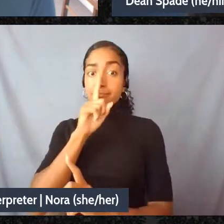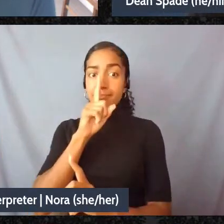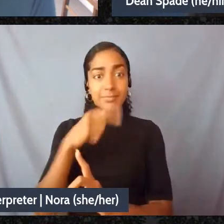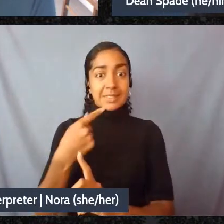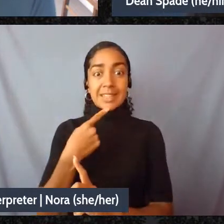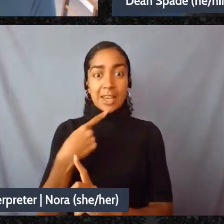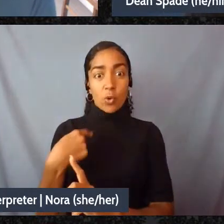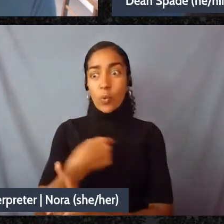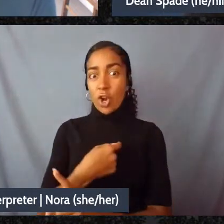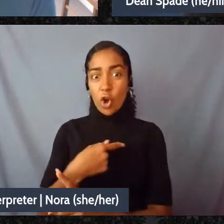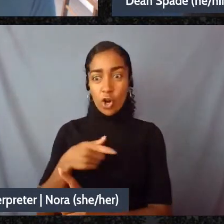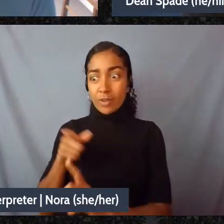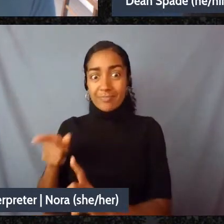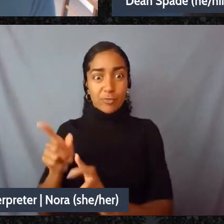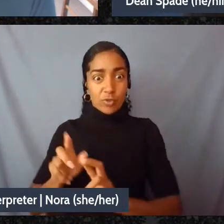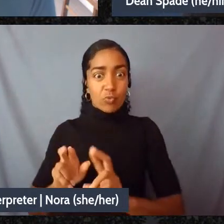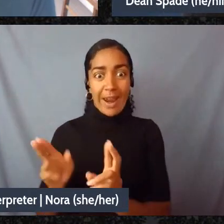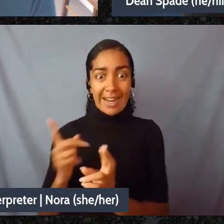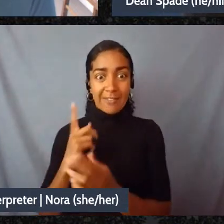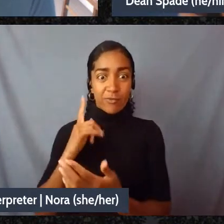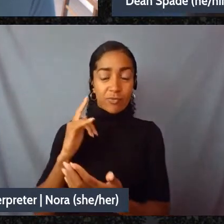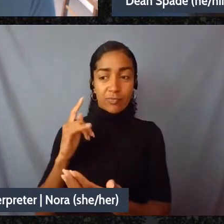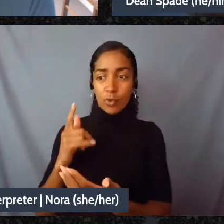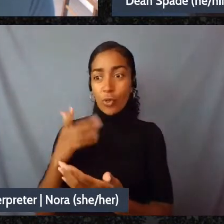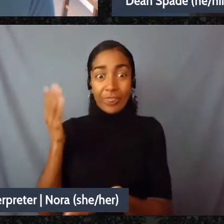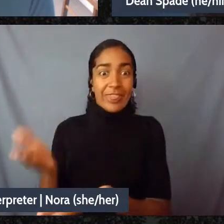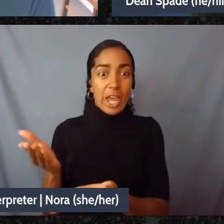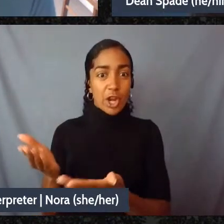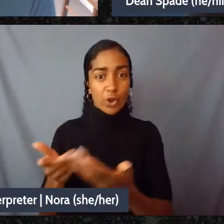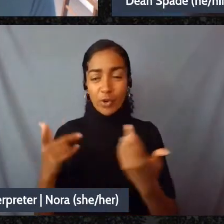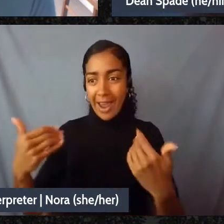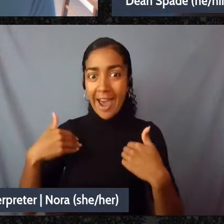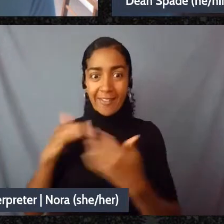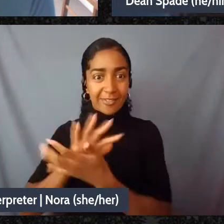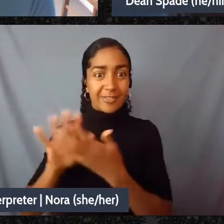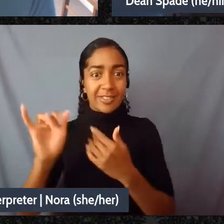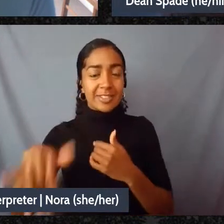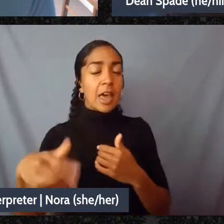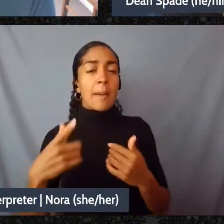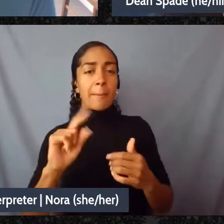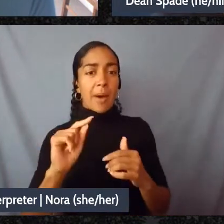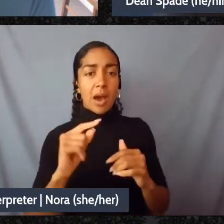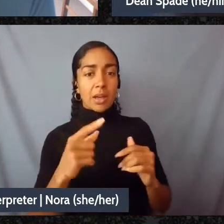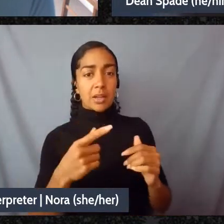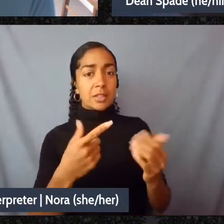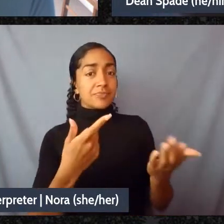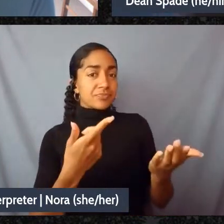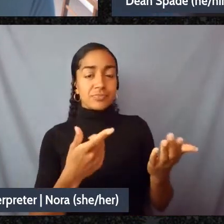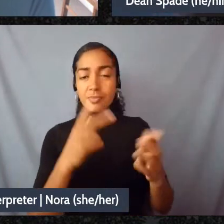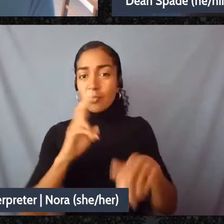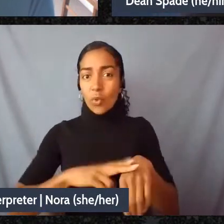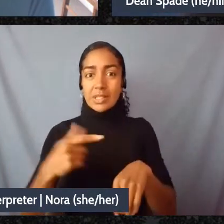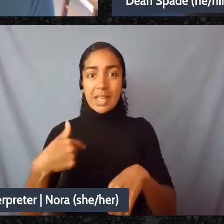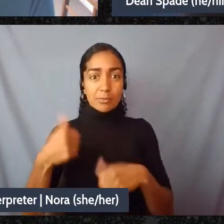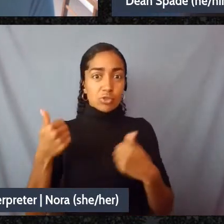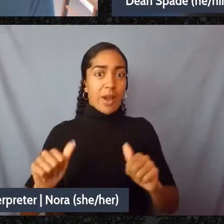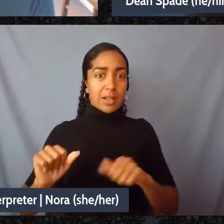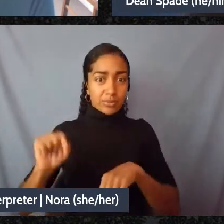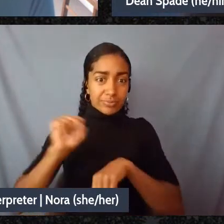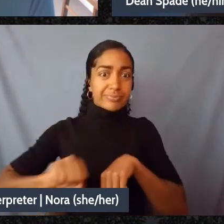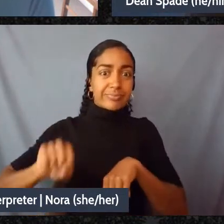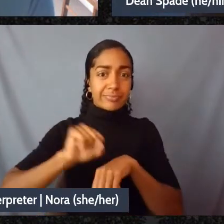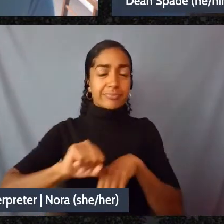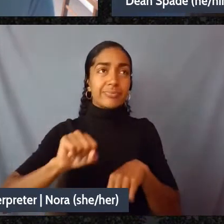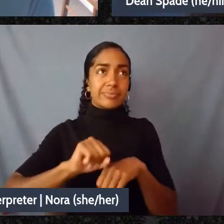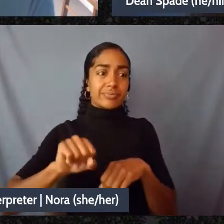with governments obviously I've spent my life you know trying to stop a new jail from being built or trying to defund these police or whatever it's